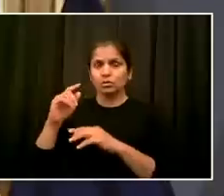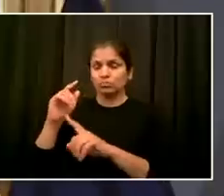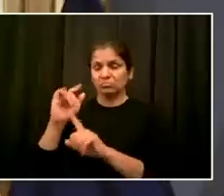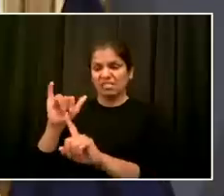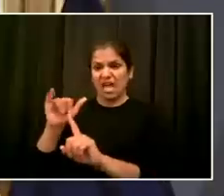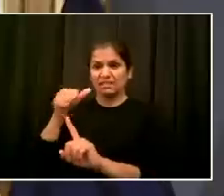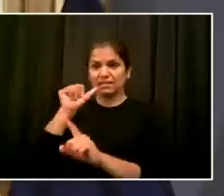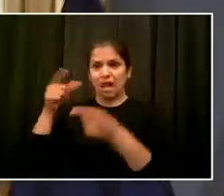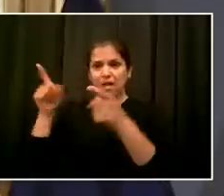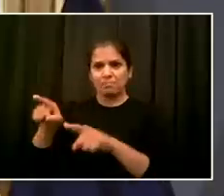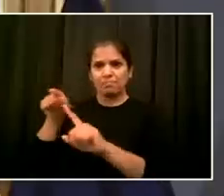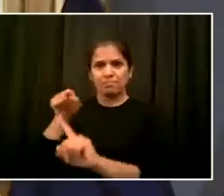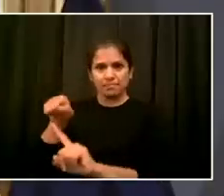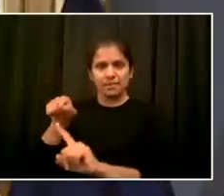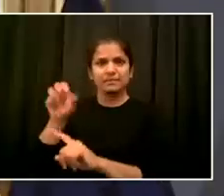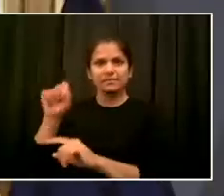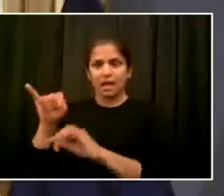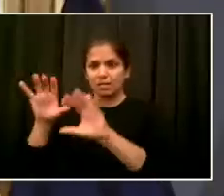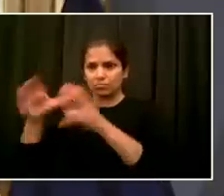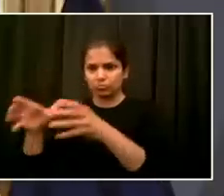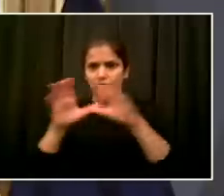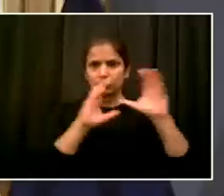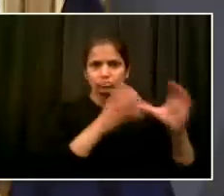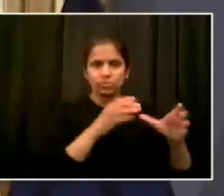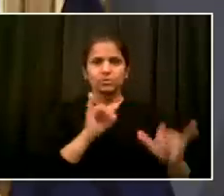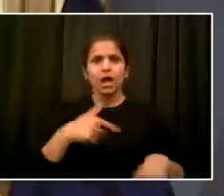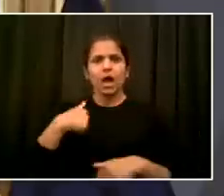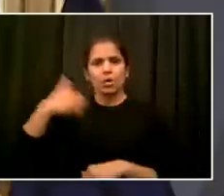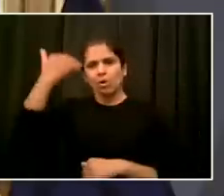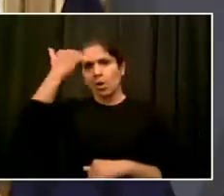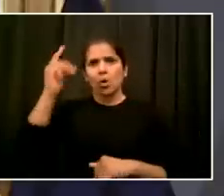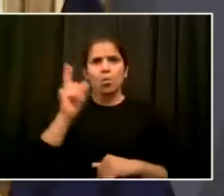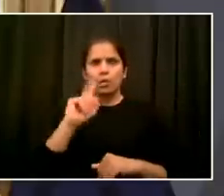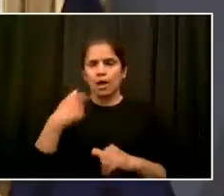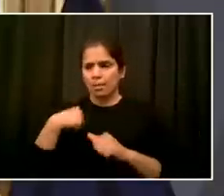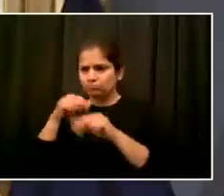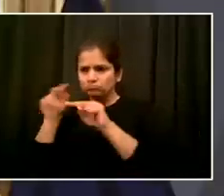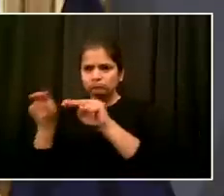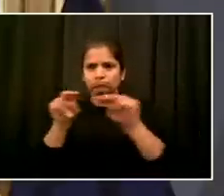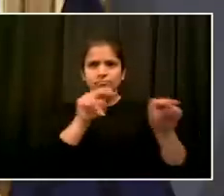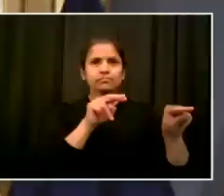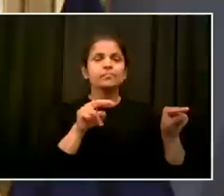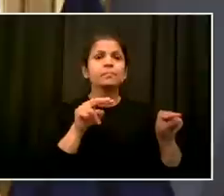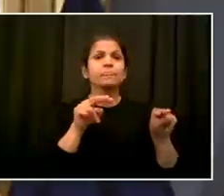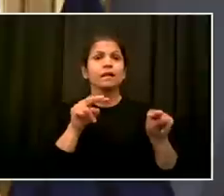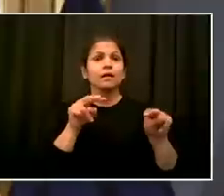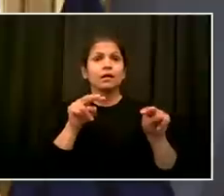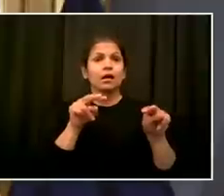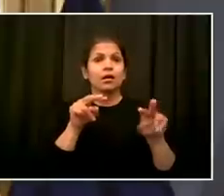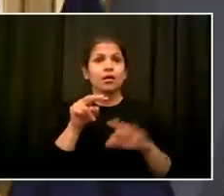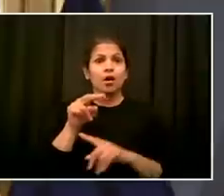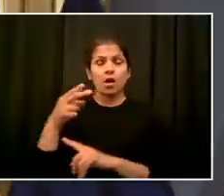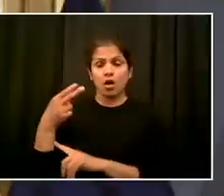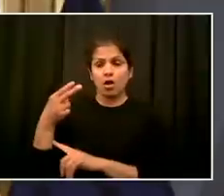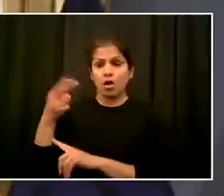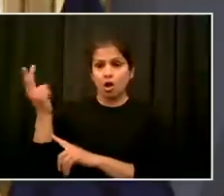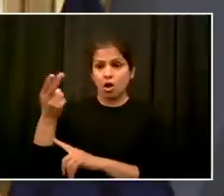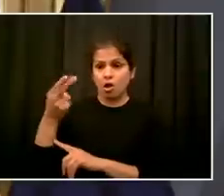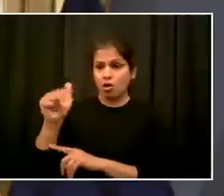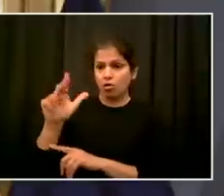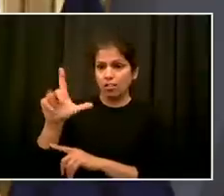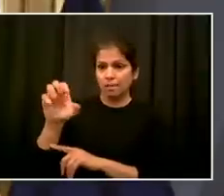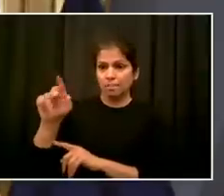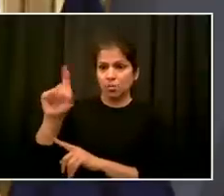within that used the 125th Street peaceful demonstration. I would liken it to hijacking a peaceful